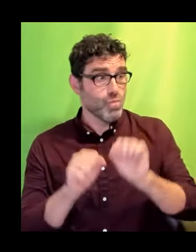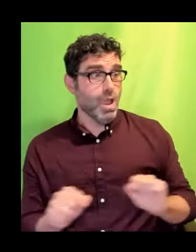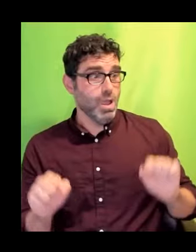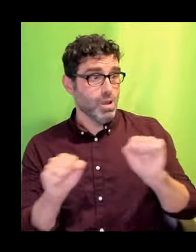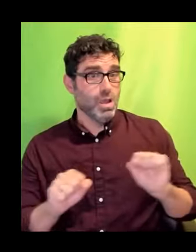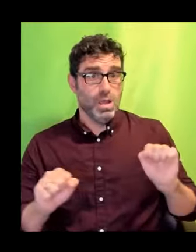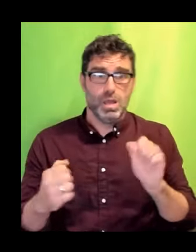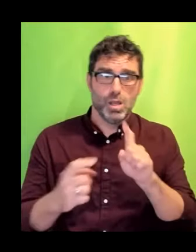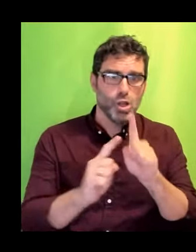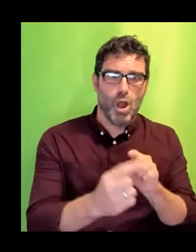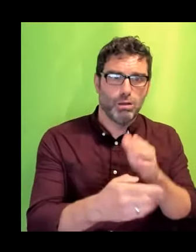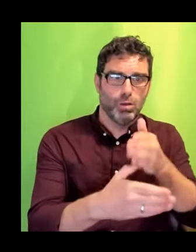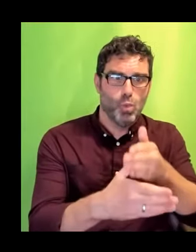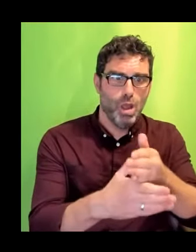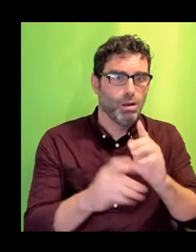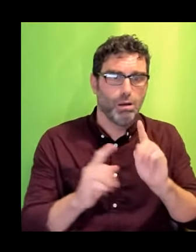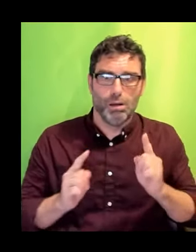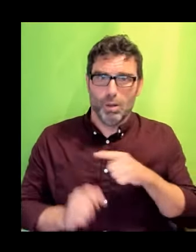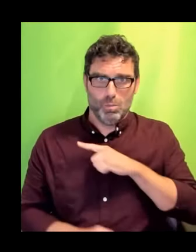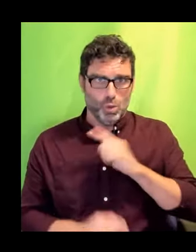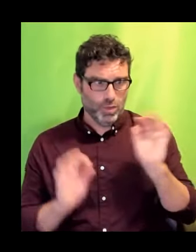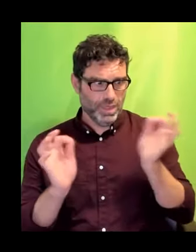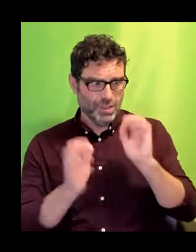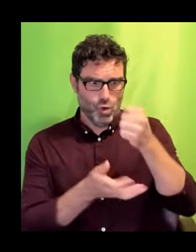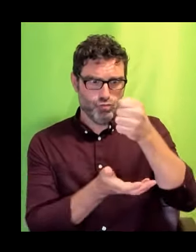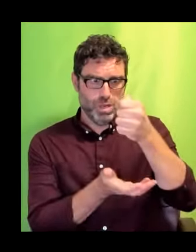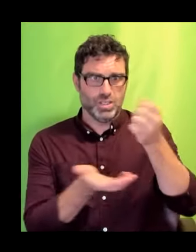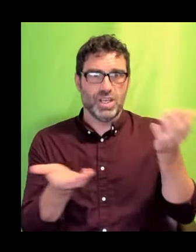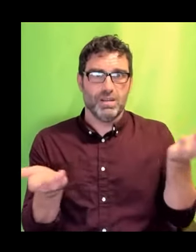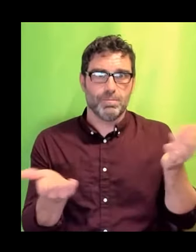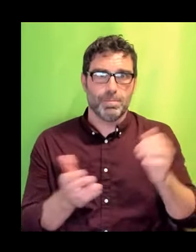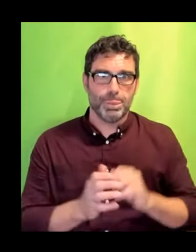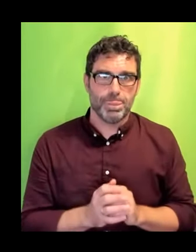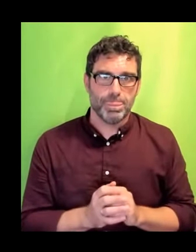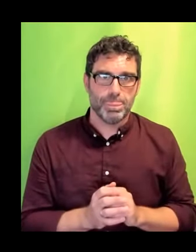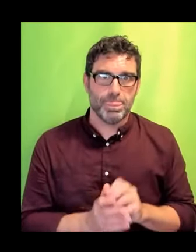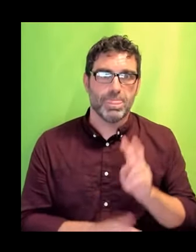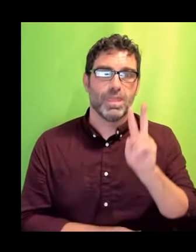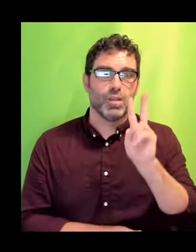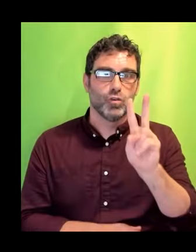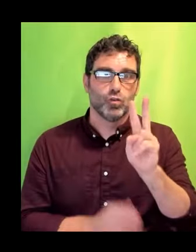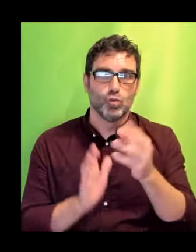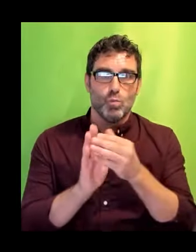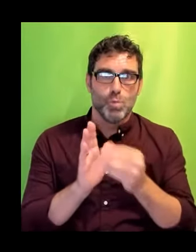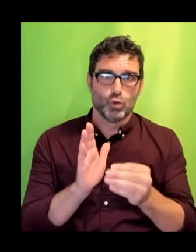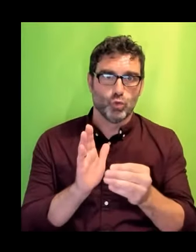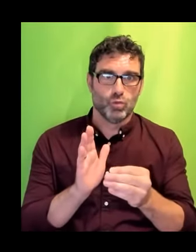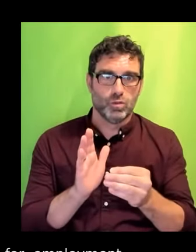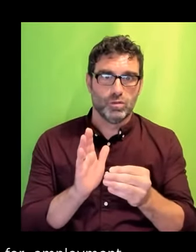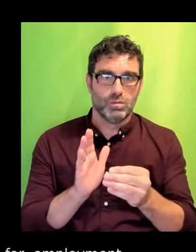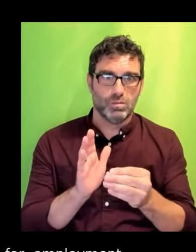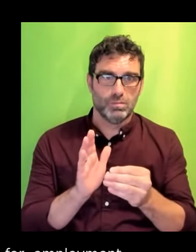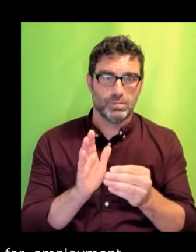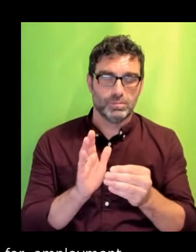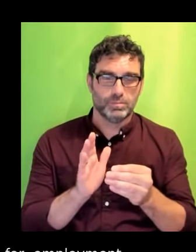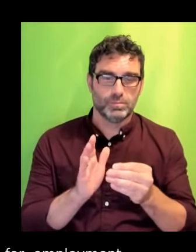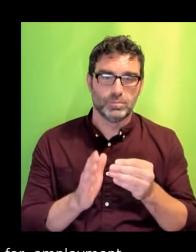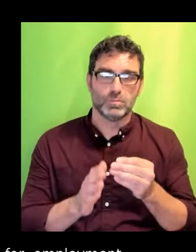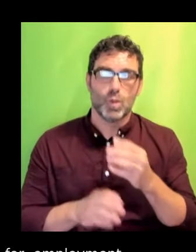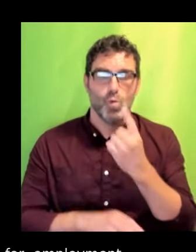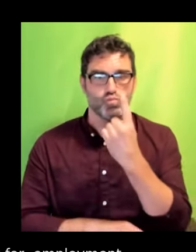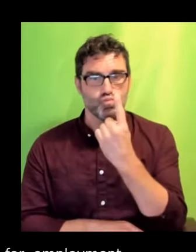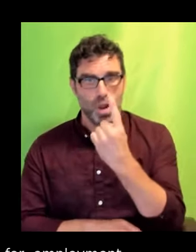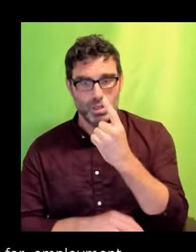There are two models for discussing disability. One is the medical model which is about describing disability as an impairment, something to be individually